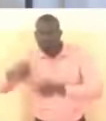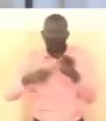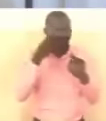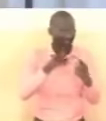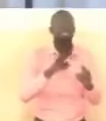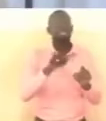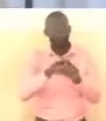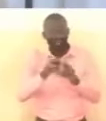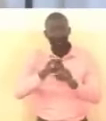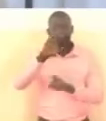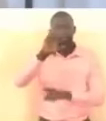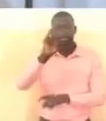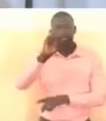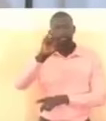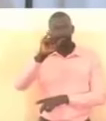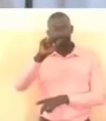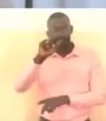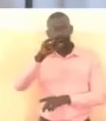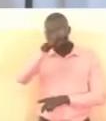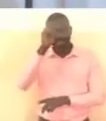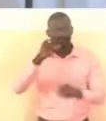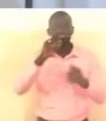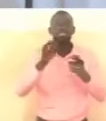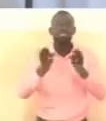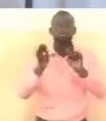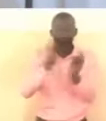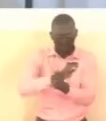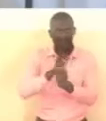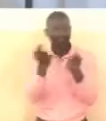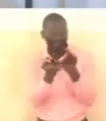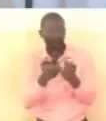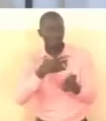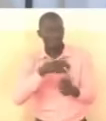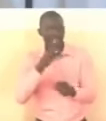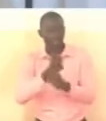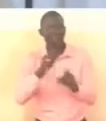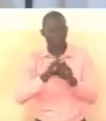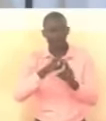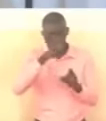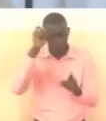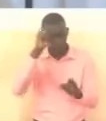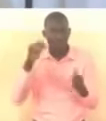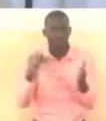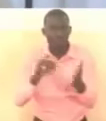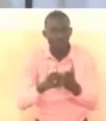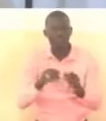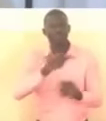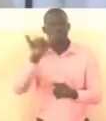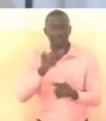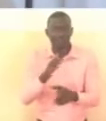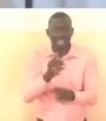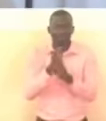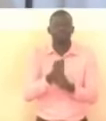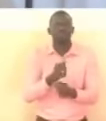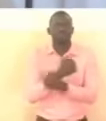the civil service reform is in progress to yield a motivated and dedicated workforce which is